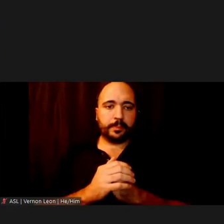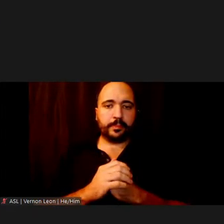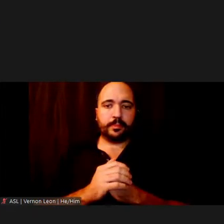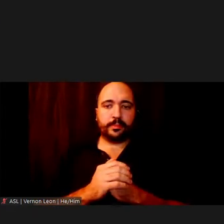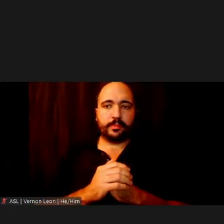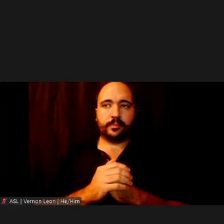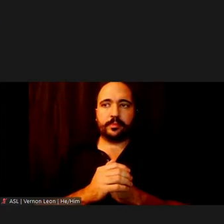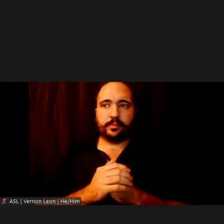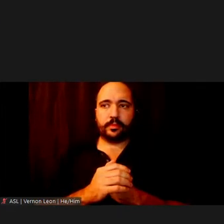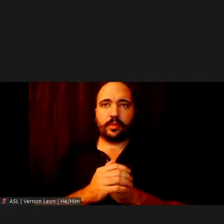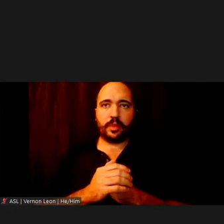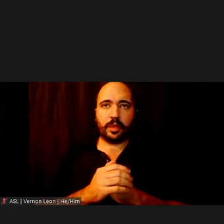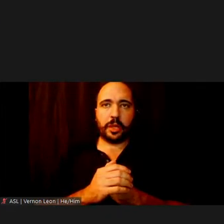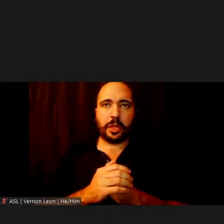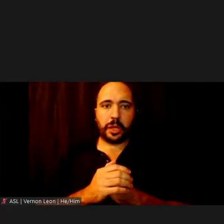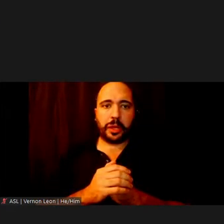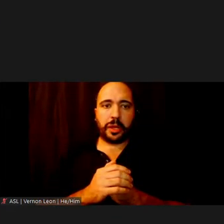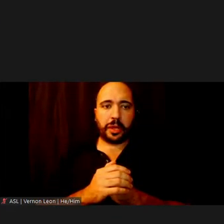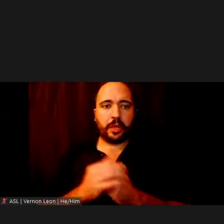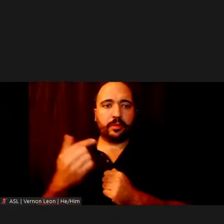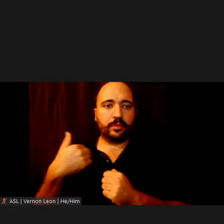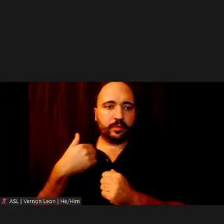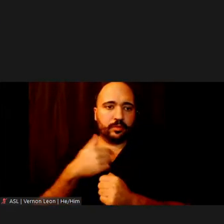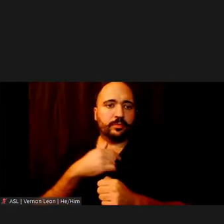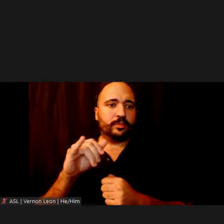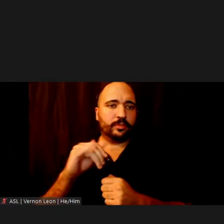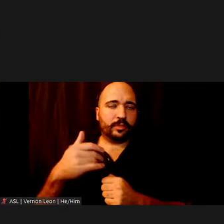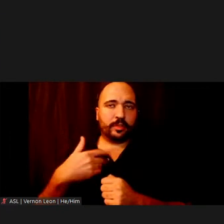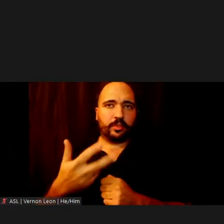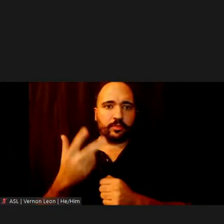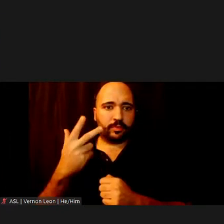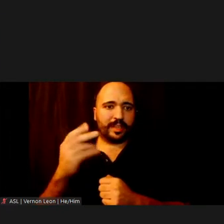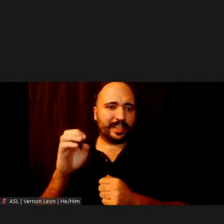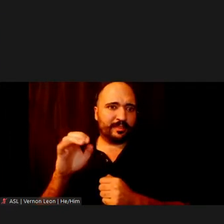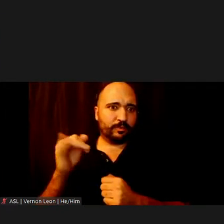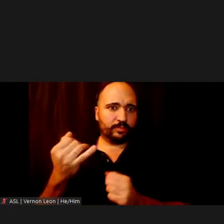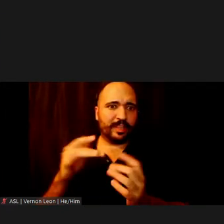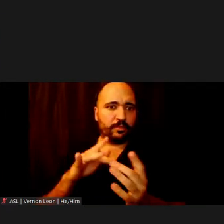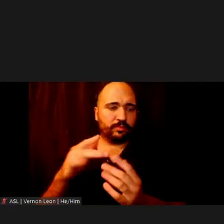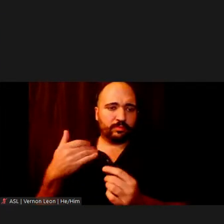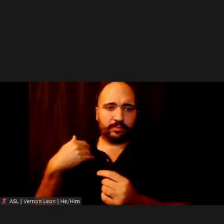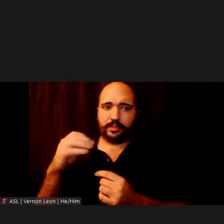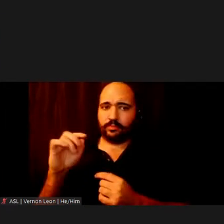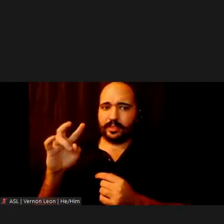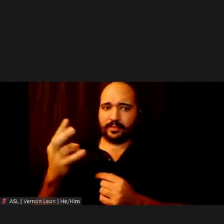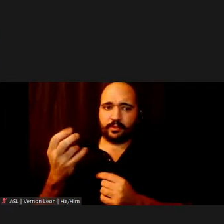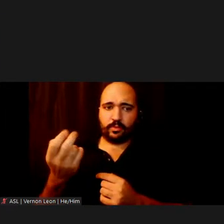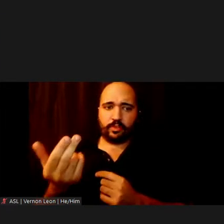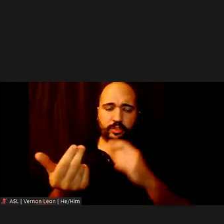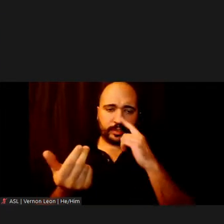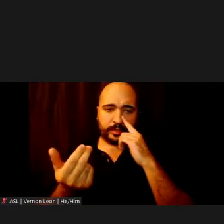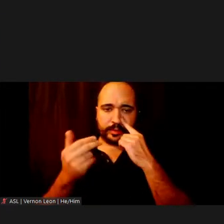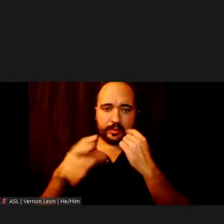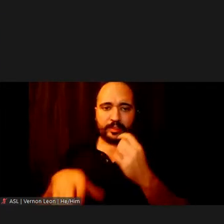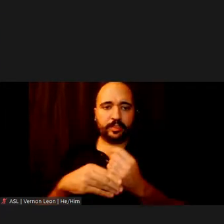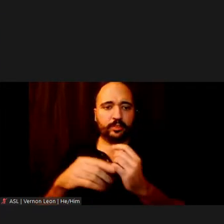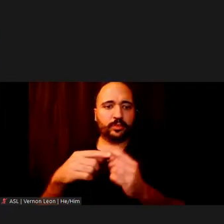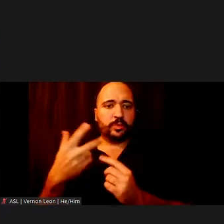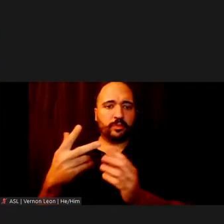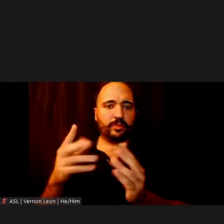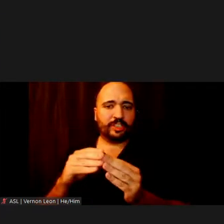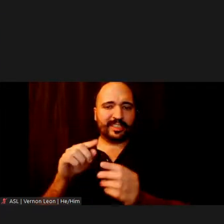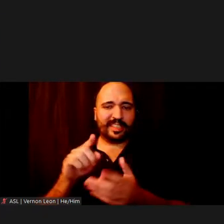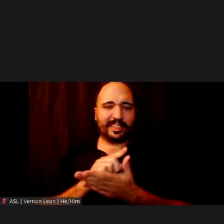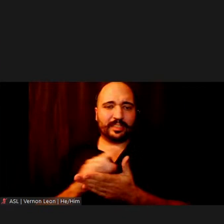We also held three environmental justice outreach webinars on October 7th, 12th, and 13th, in addition to the three sessions this week.